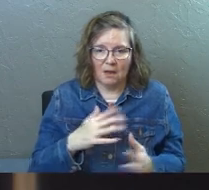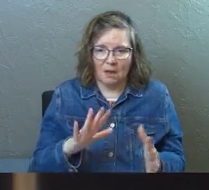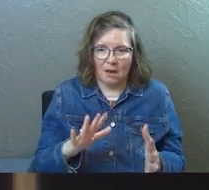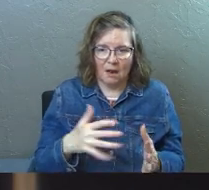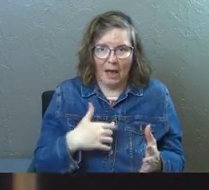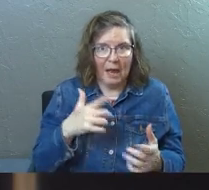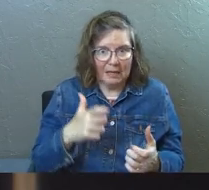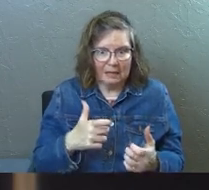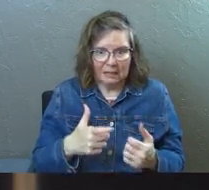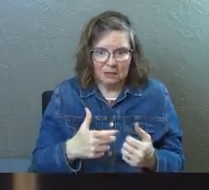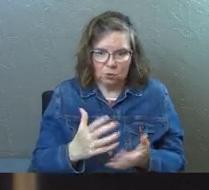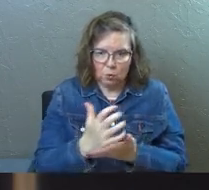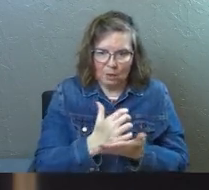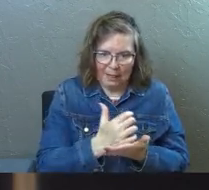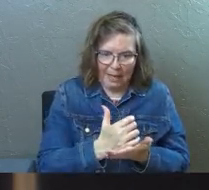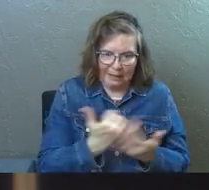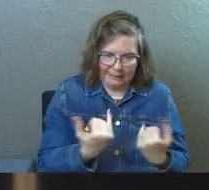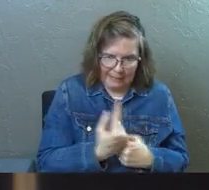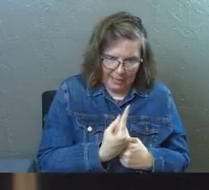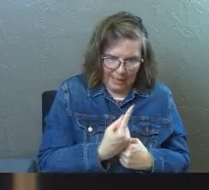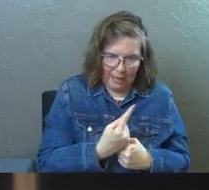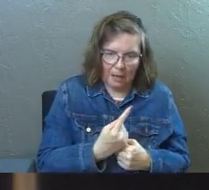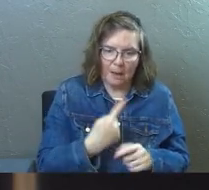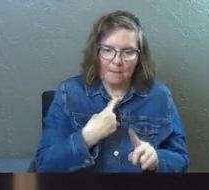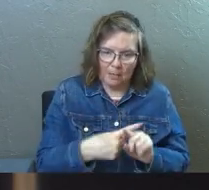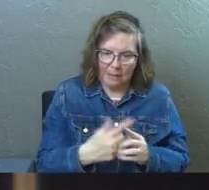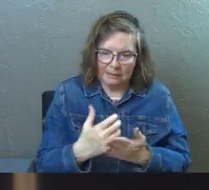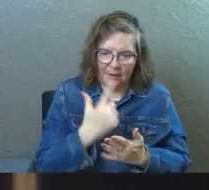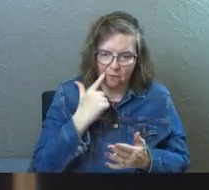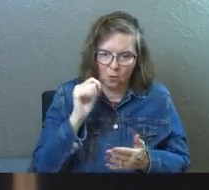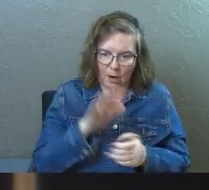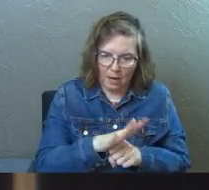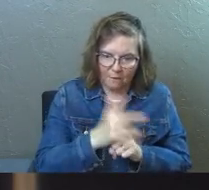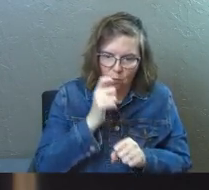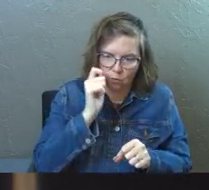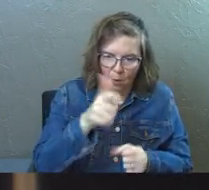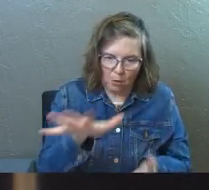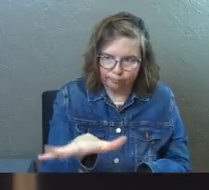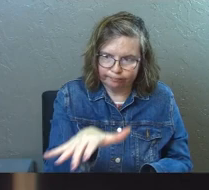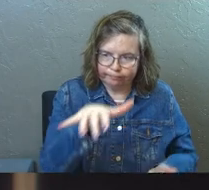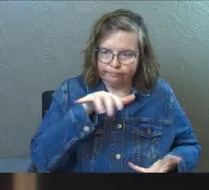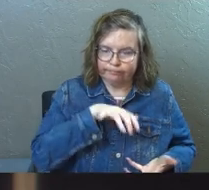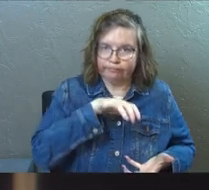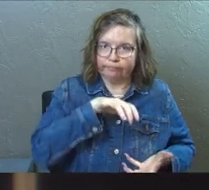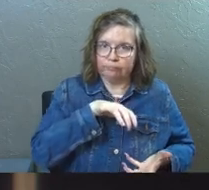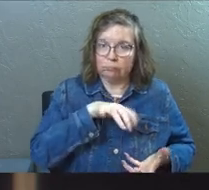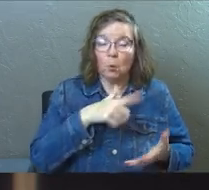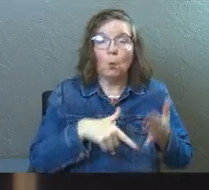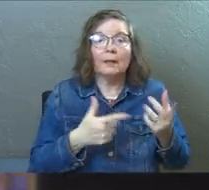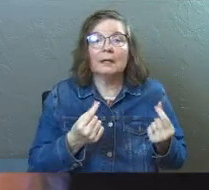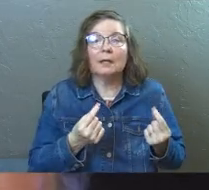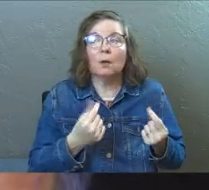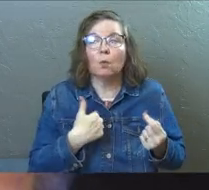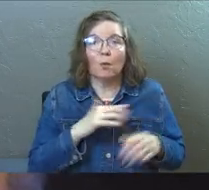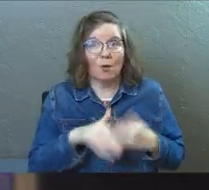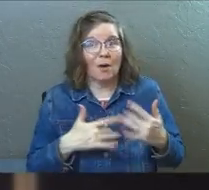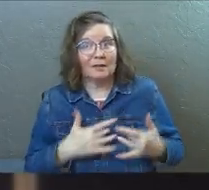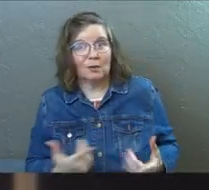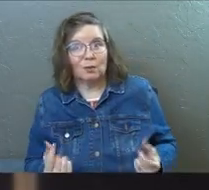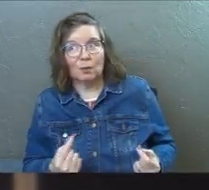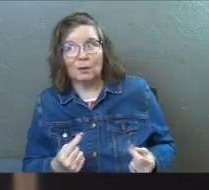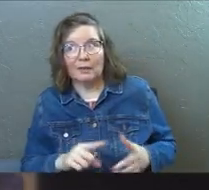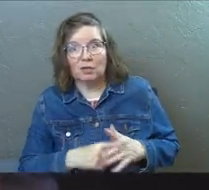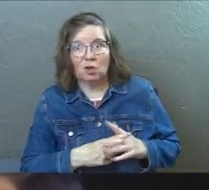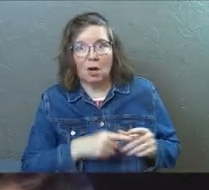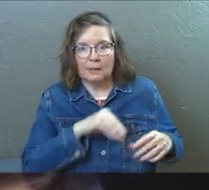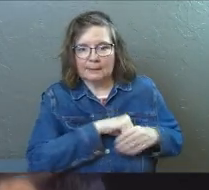I got to believe some things about God, that he loves me, that he cares for me. And so what they did is what we would all do. They